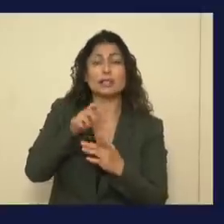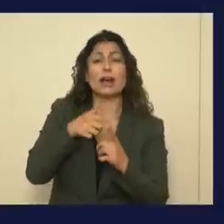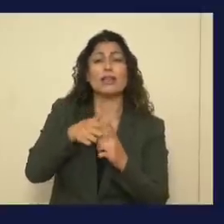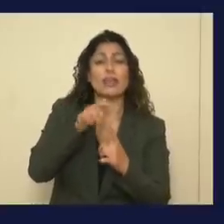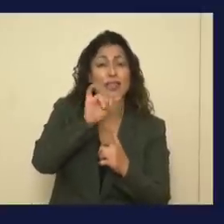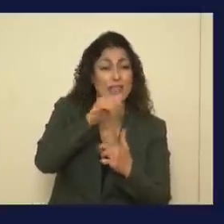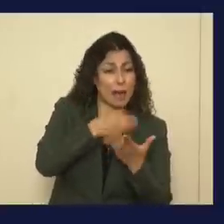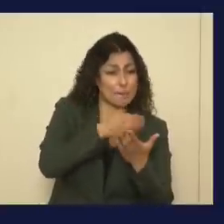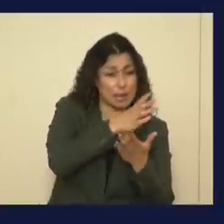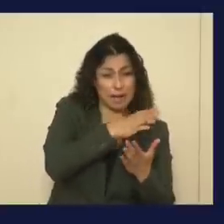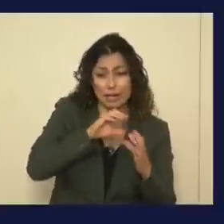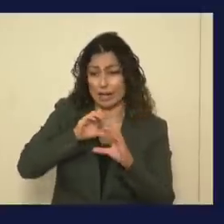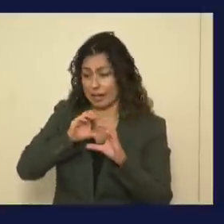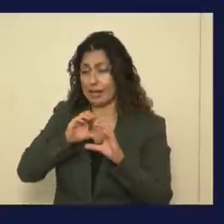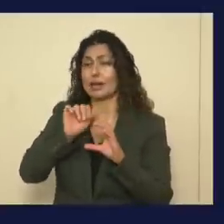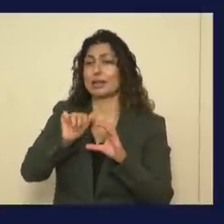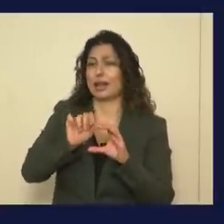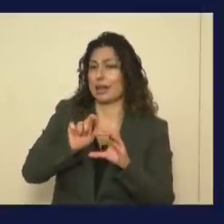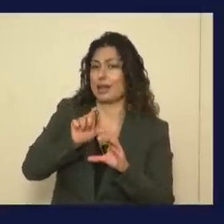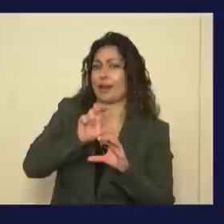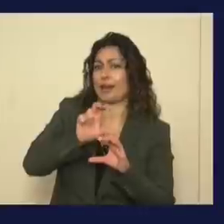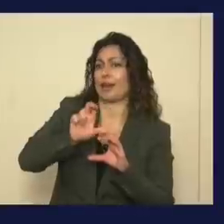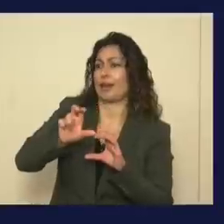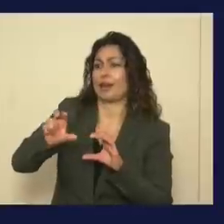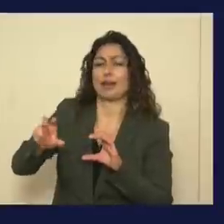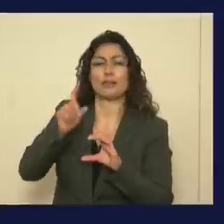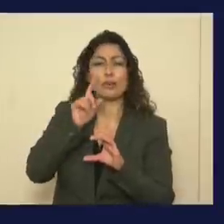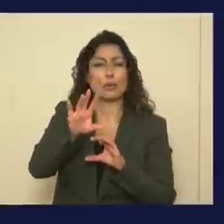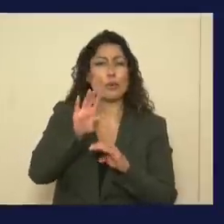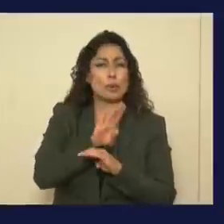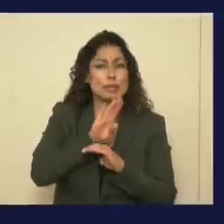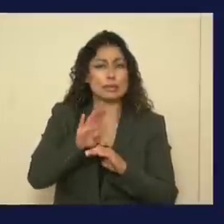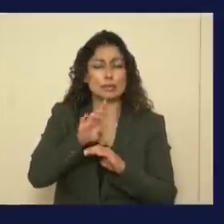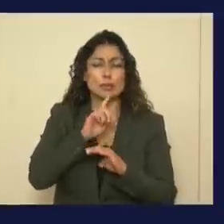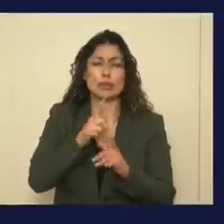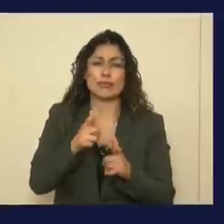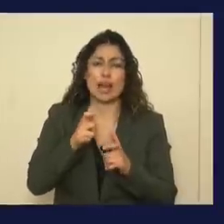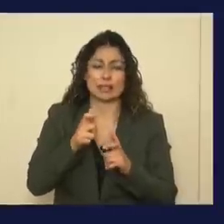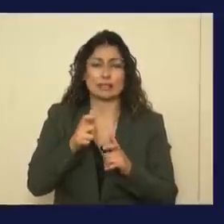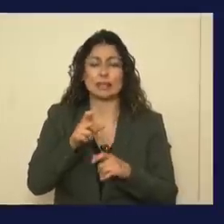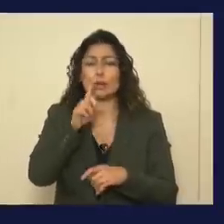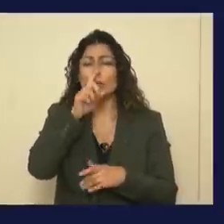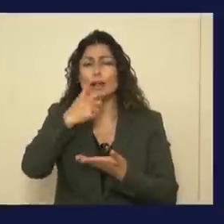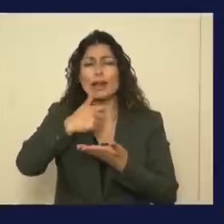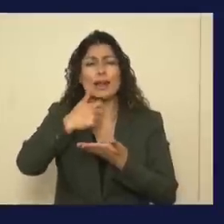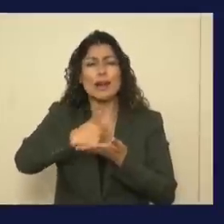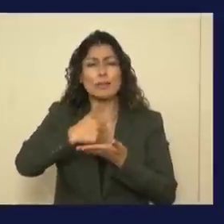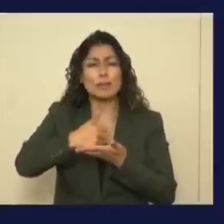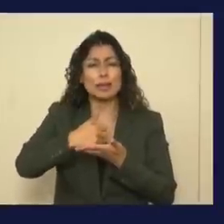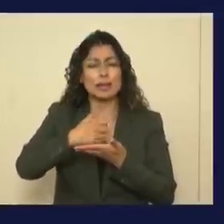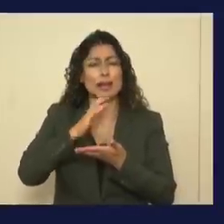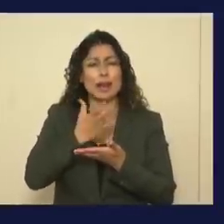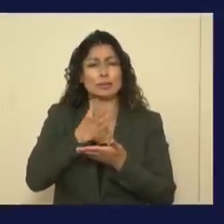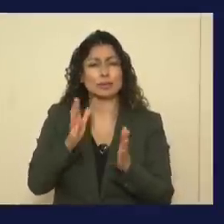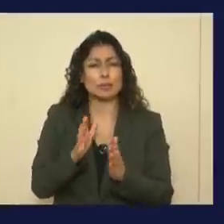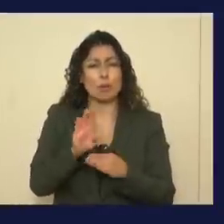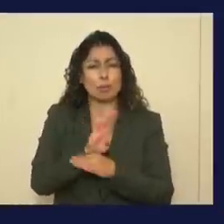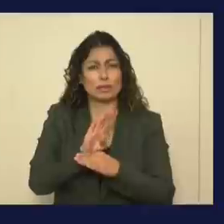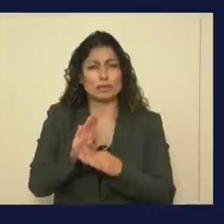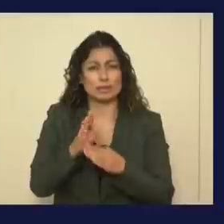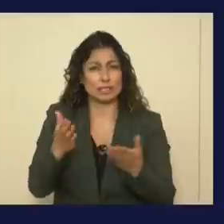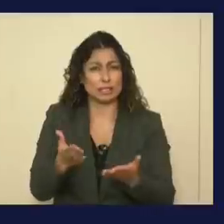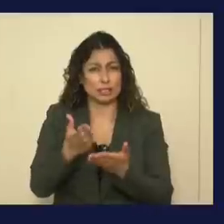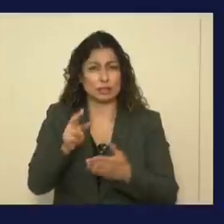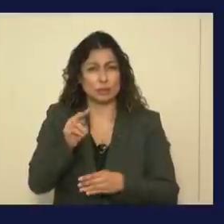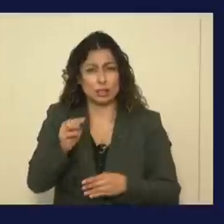resource into your business quickly. And it's really intended to support our small businesses that